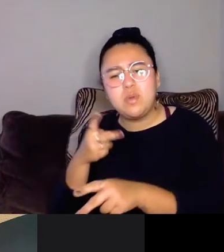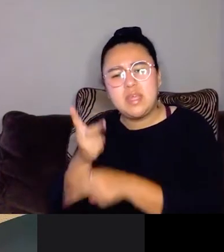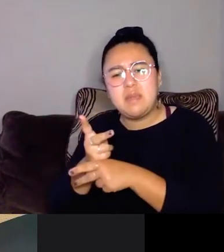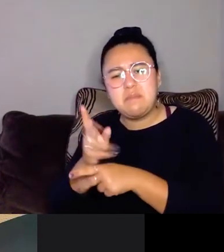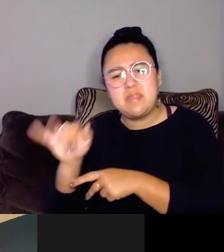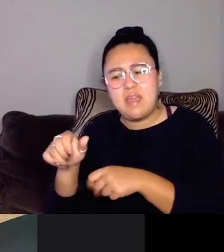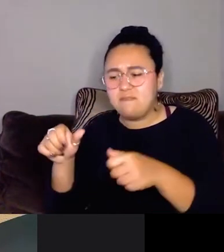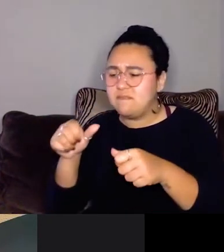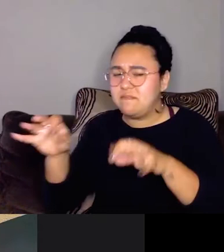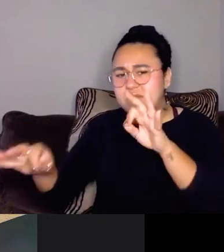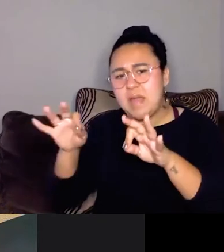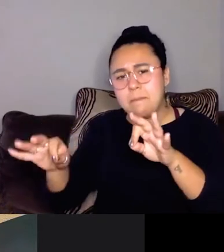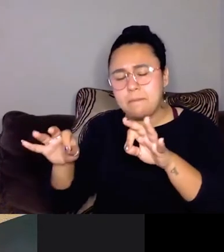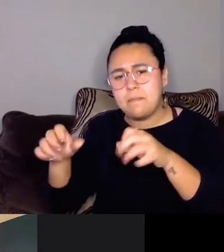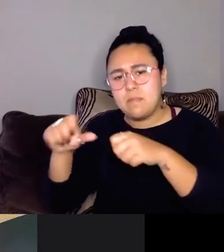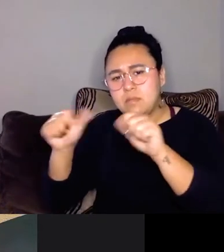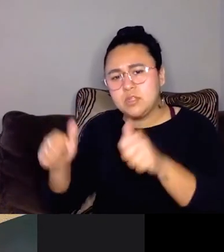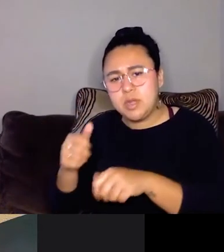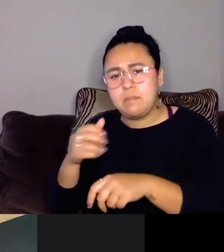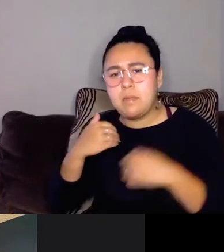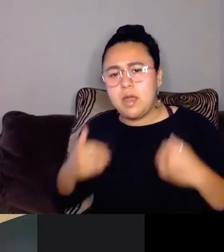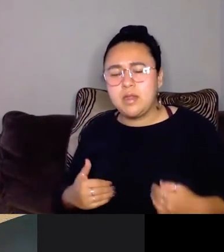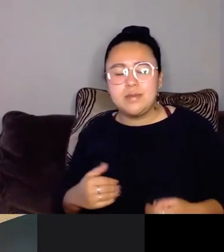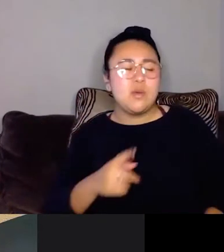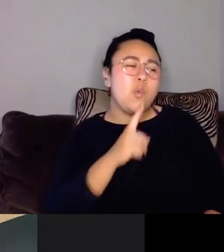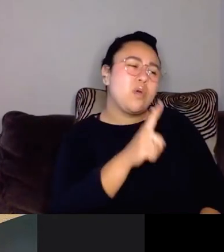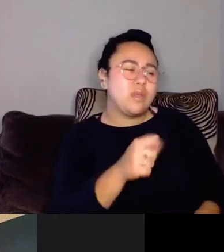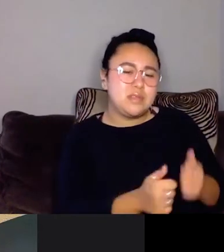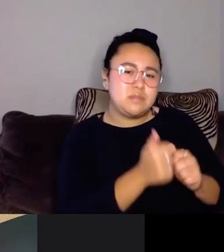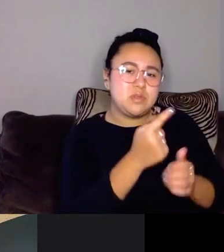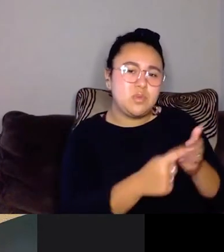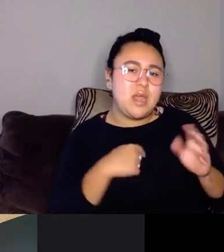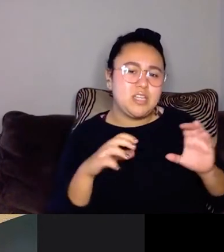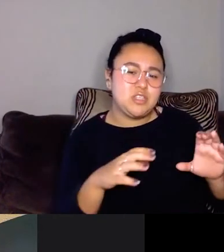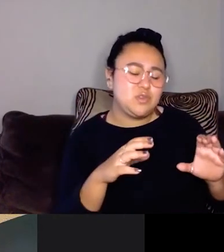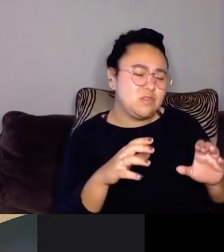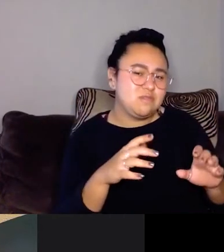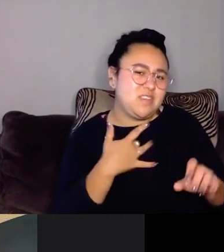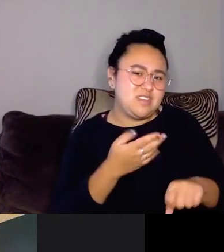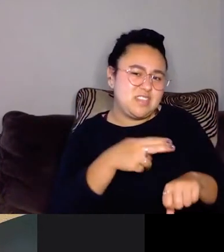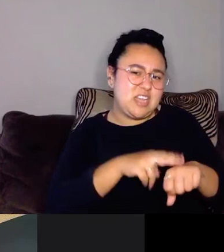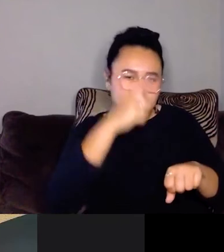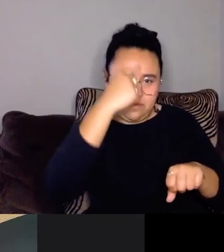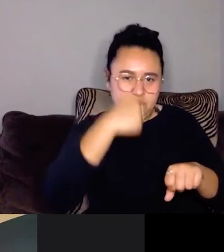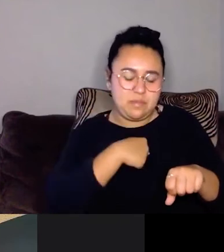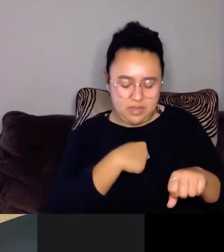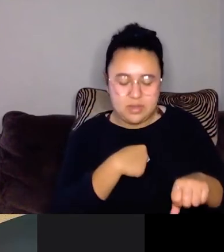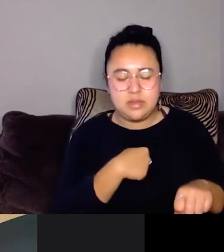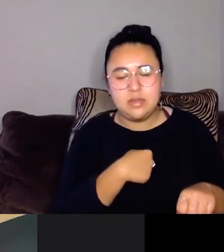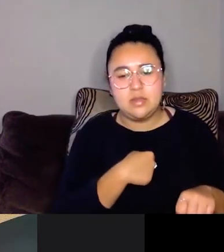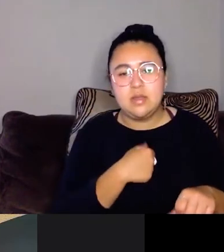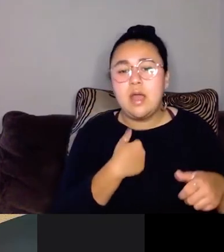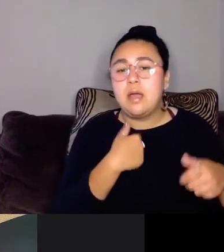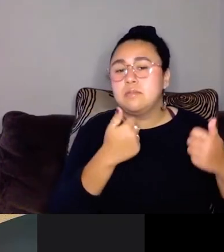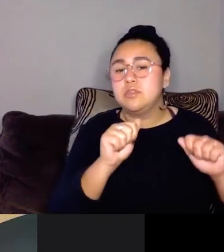Yeah. It's the majority of what I do. It's just, it comes naturally to me. Um, but I'm